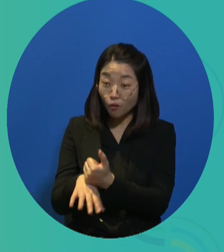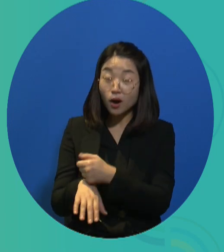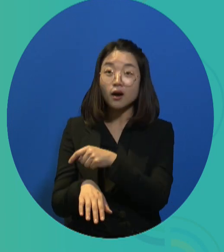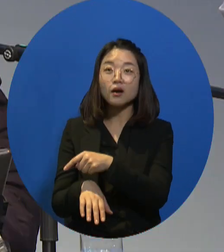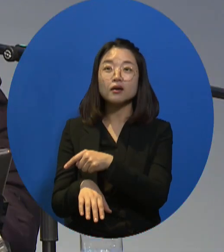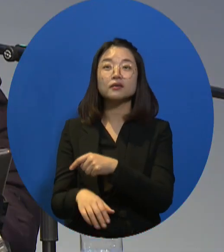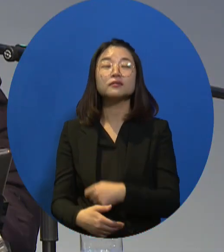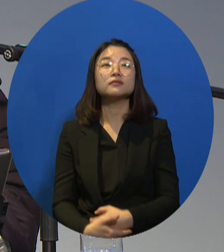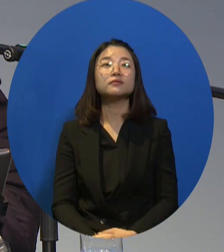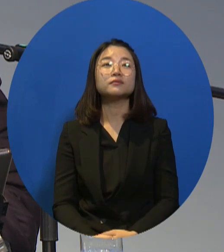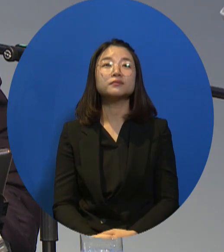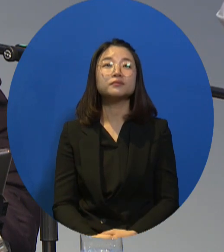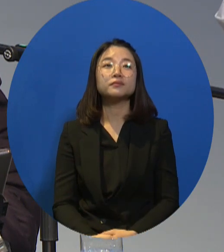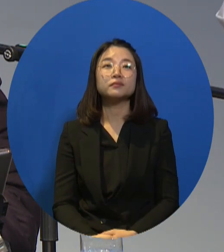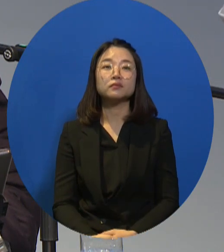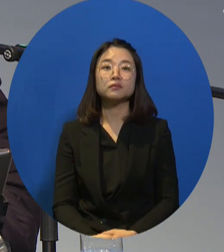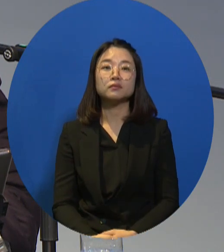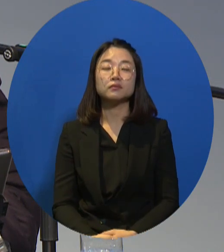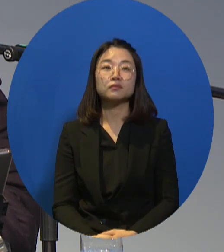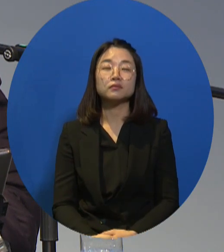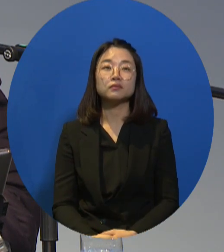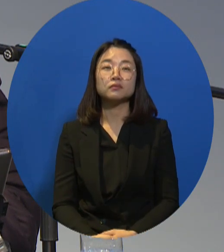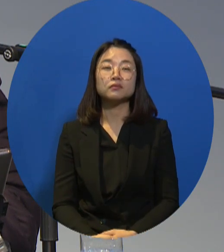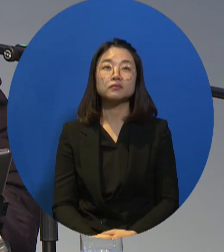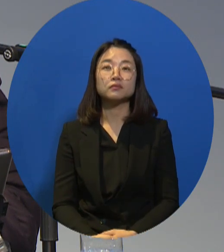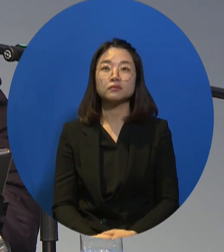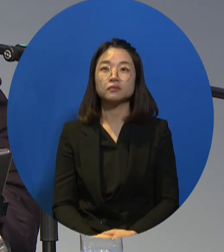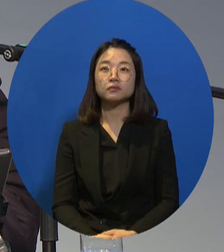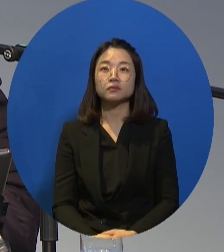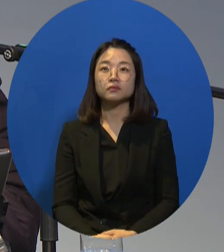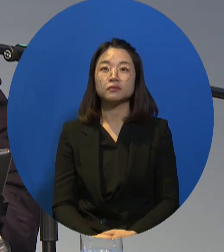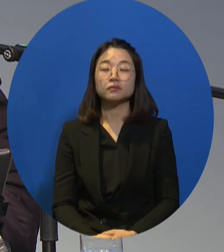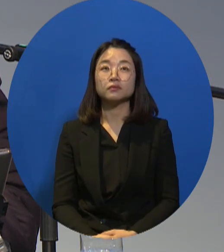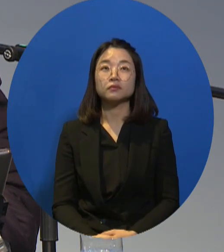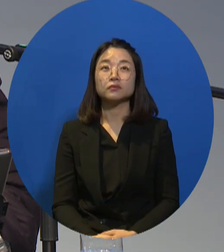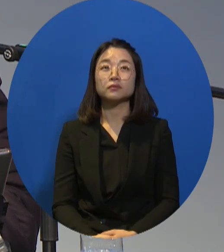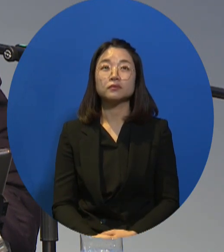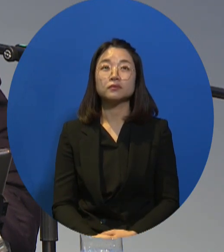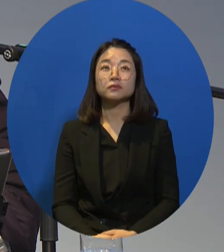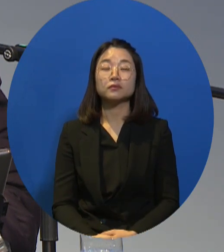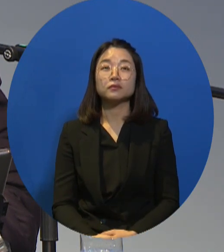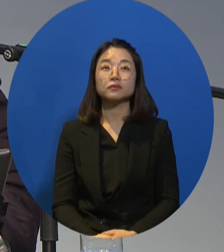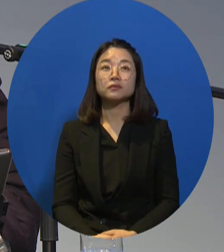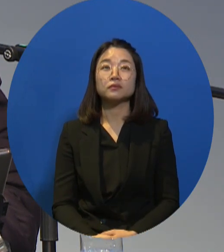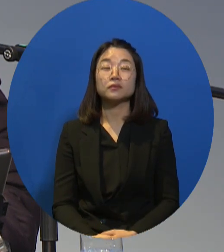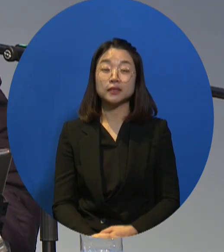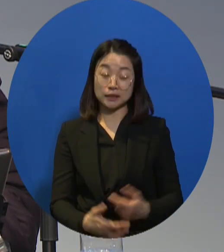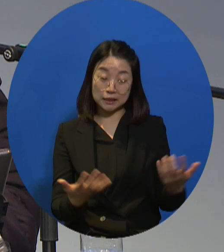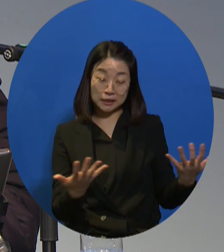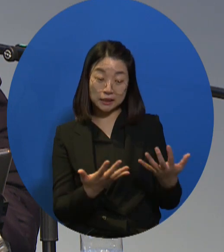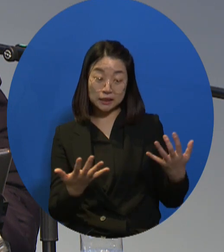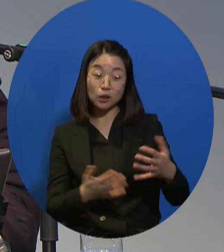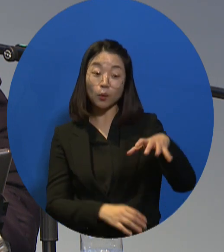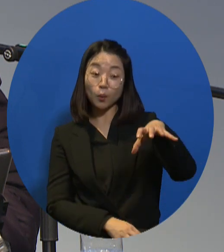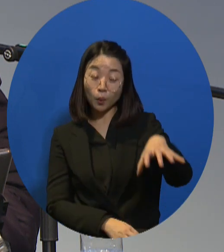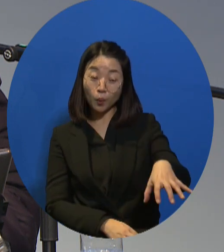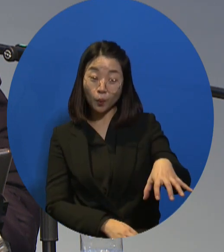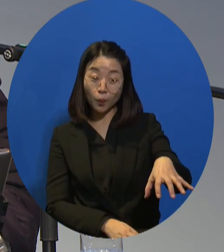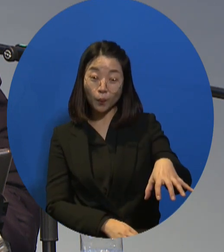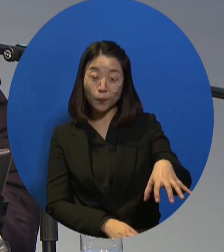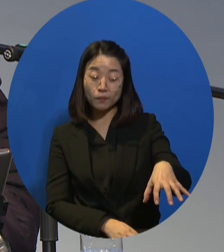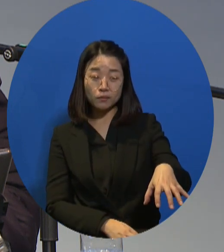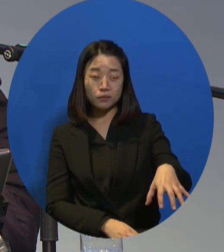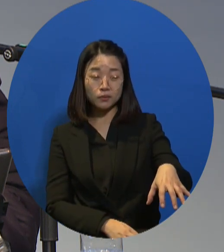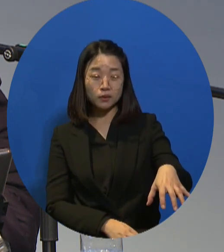and brain-related disabilities. And according to the survey on the five types of disabilities,